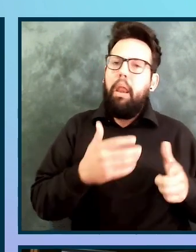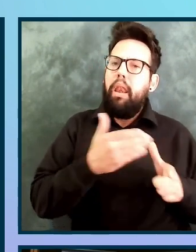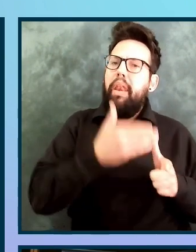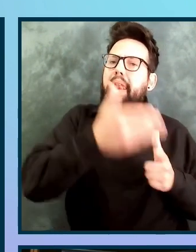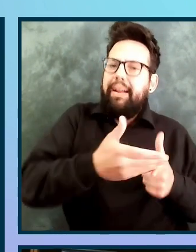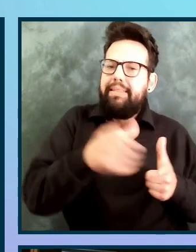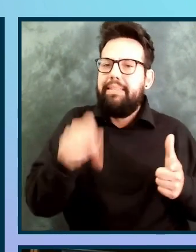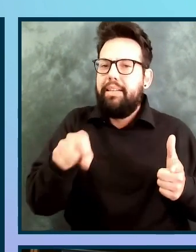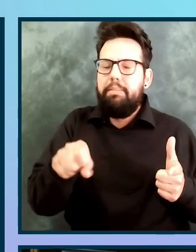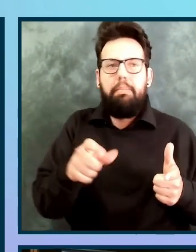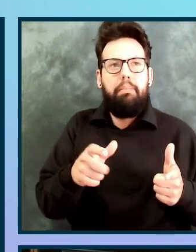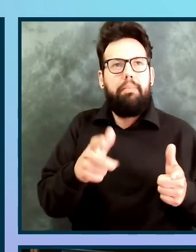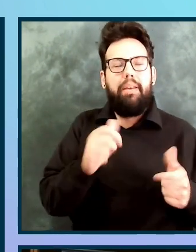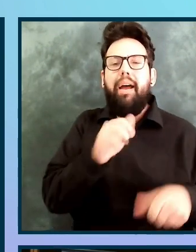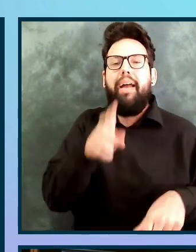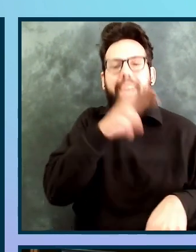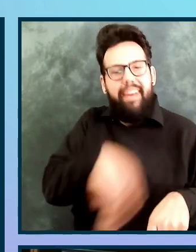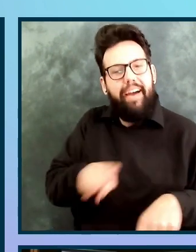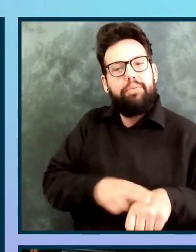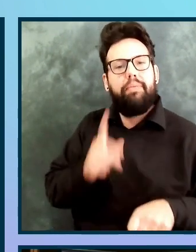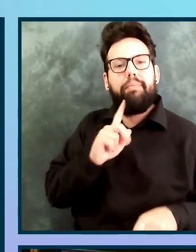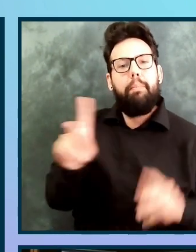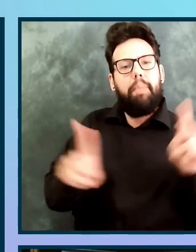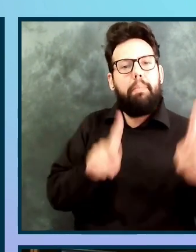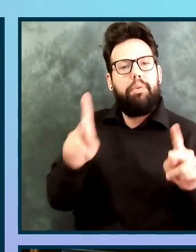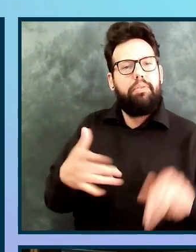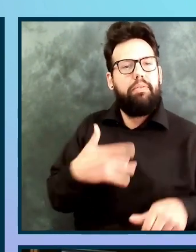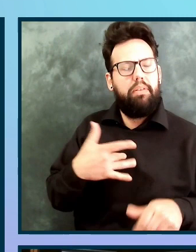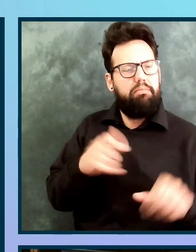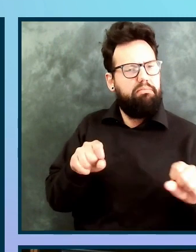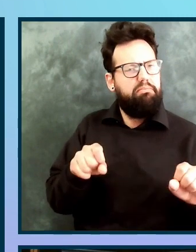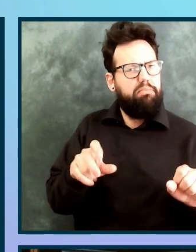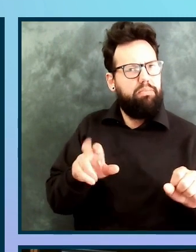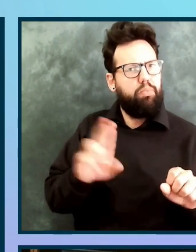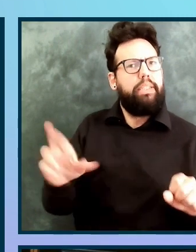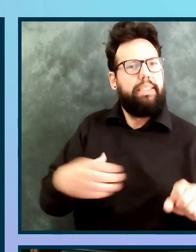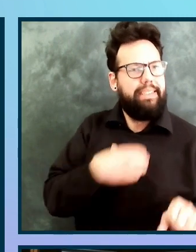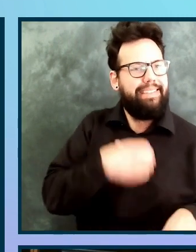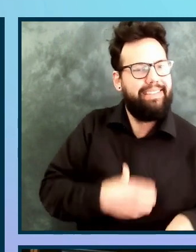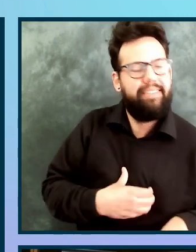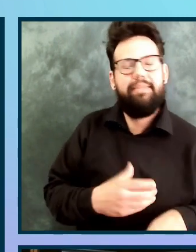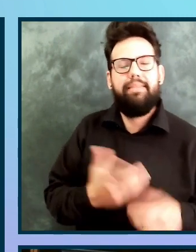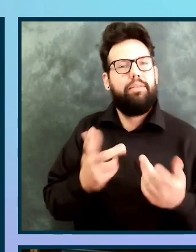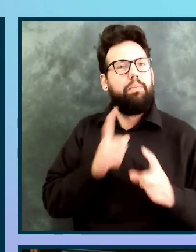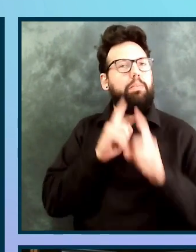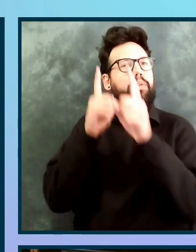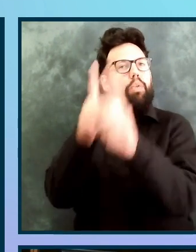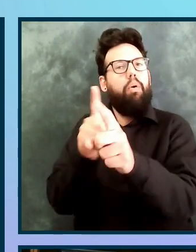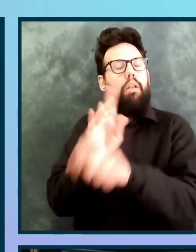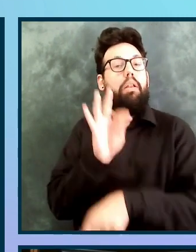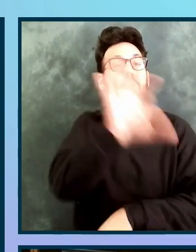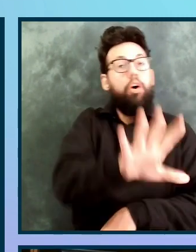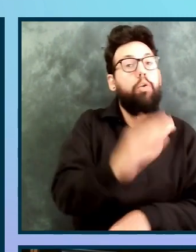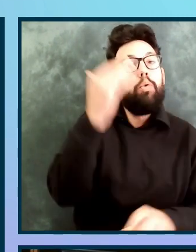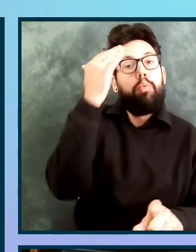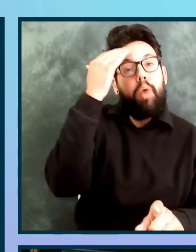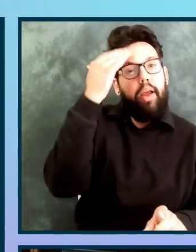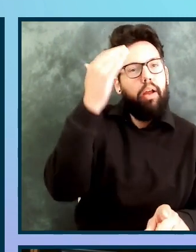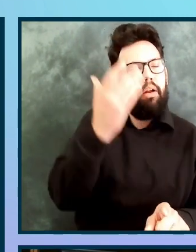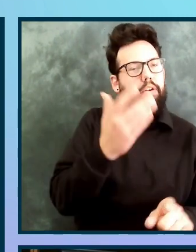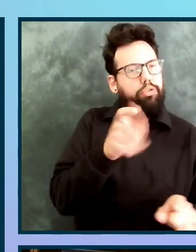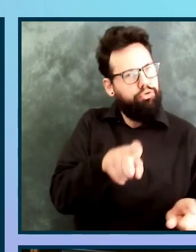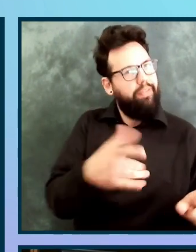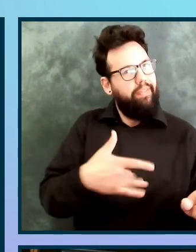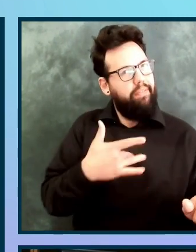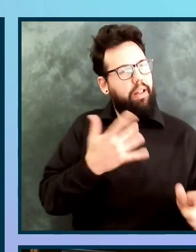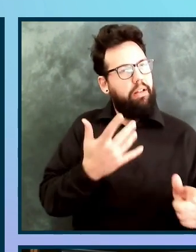exists. Growing that awareness can plant the seed that grows into a desire to make the change. Yes, as a designer,